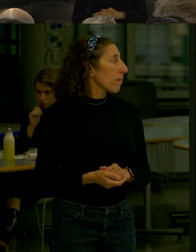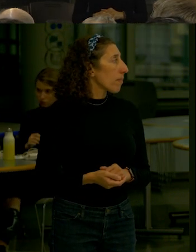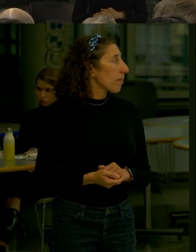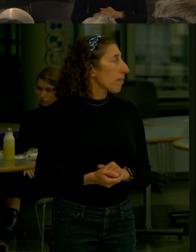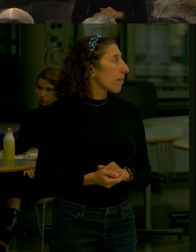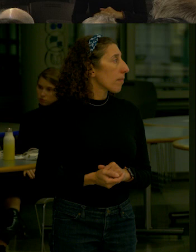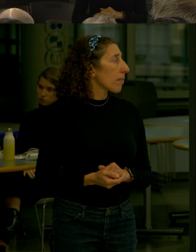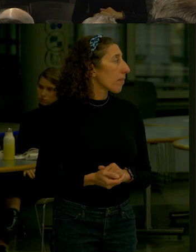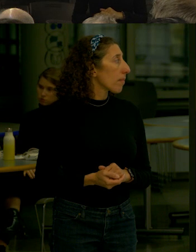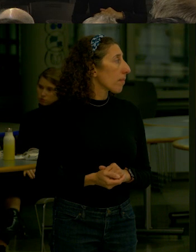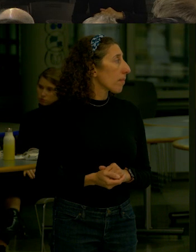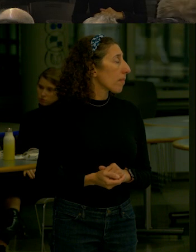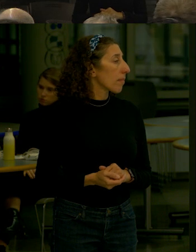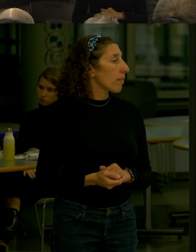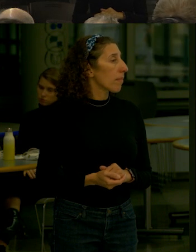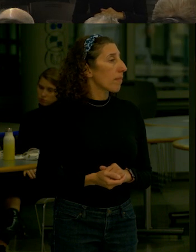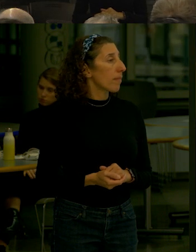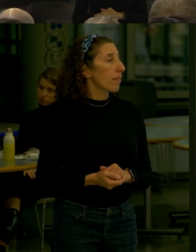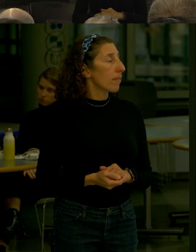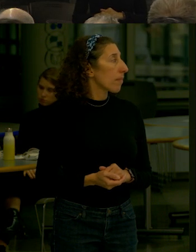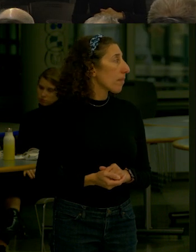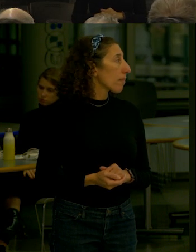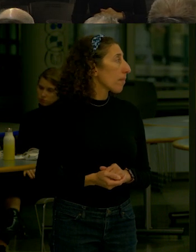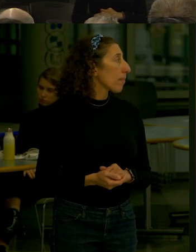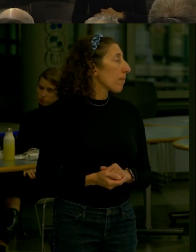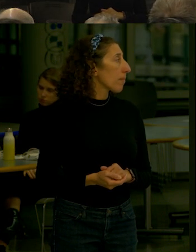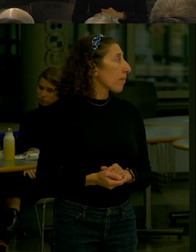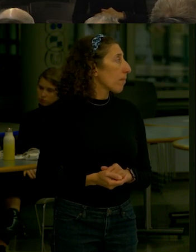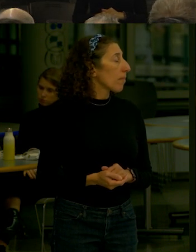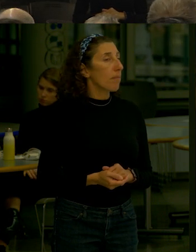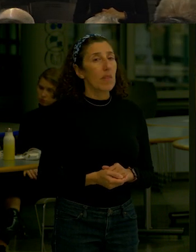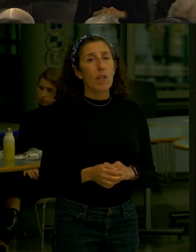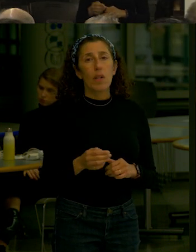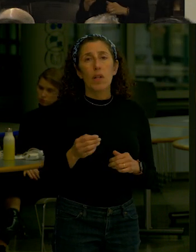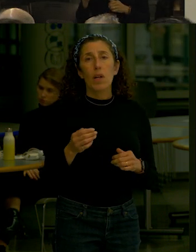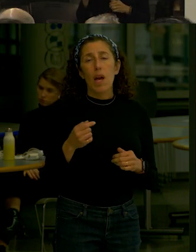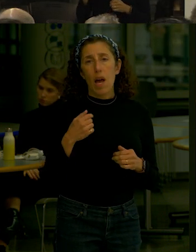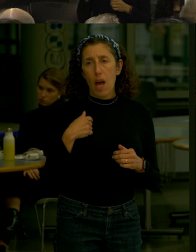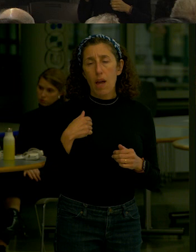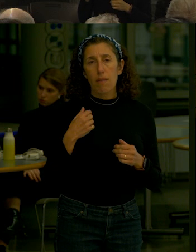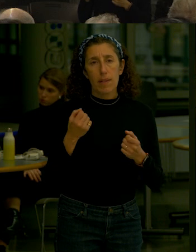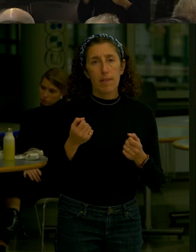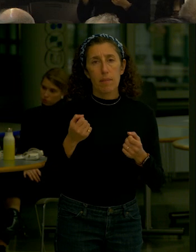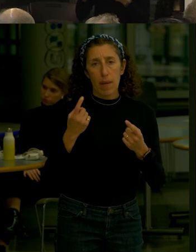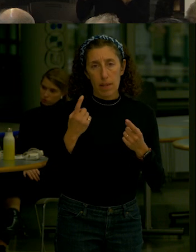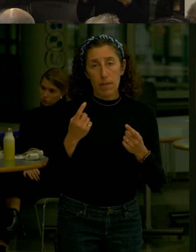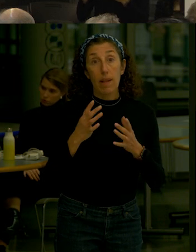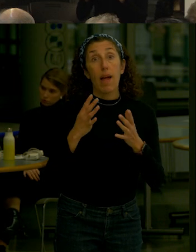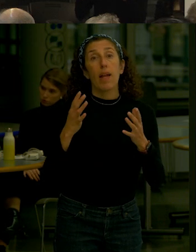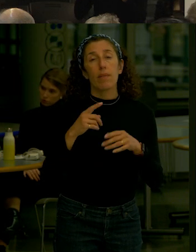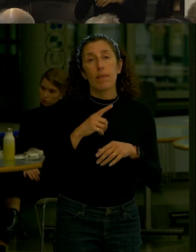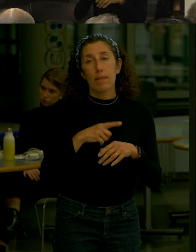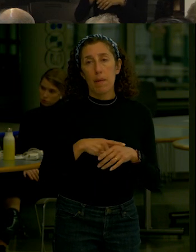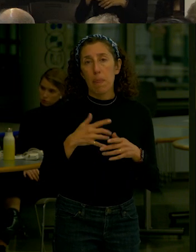of time Everybody who's on the design team will verify That I spent lots of time Asking lots of questions